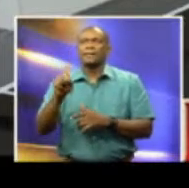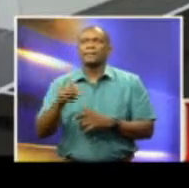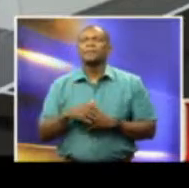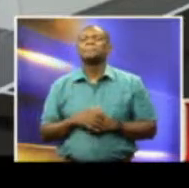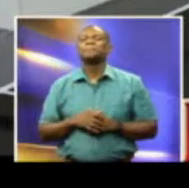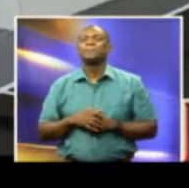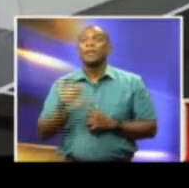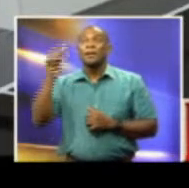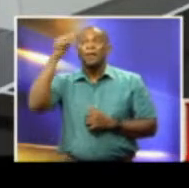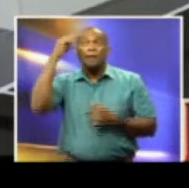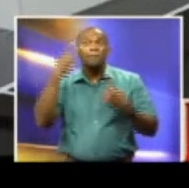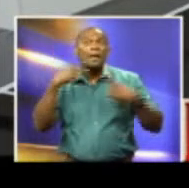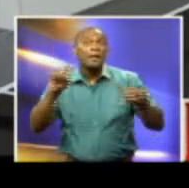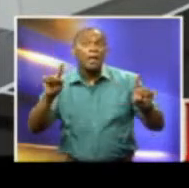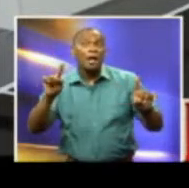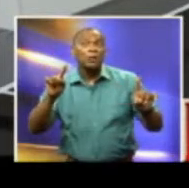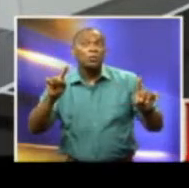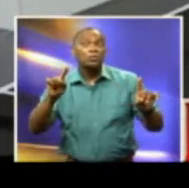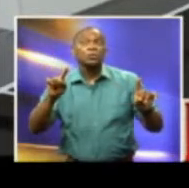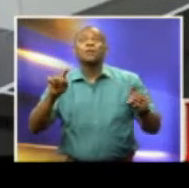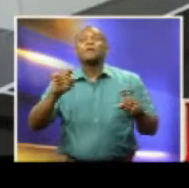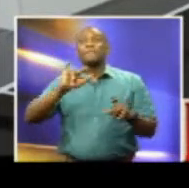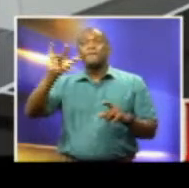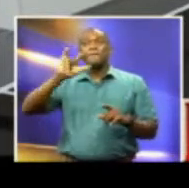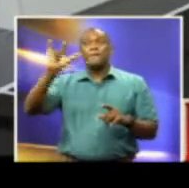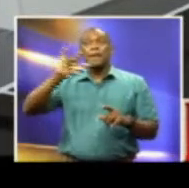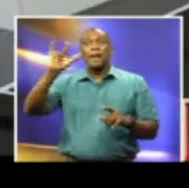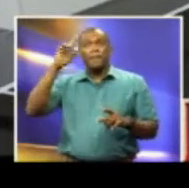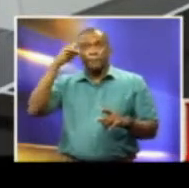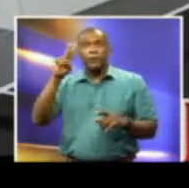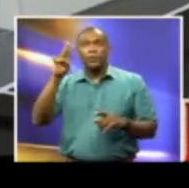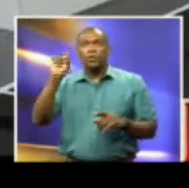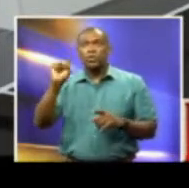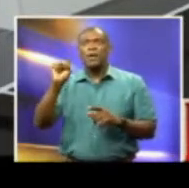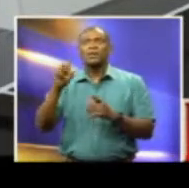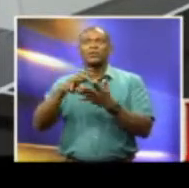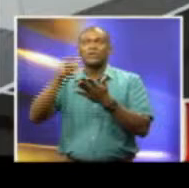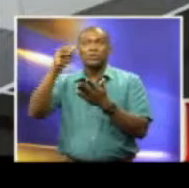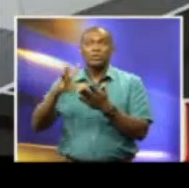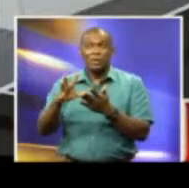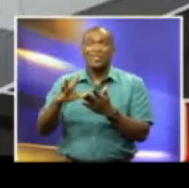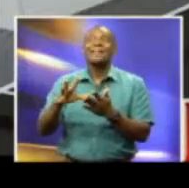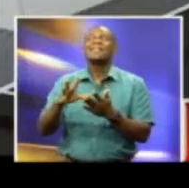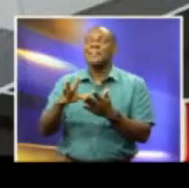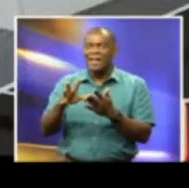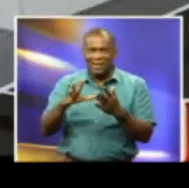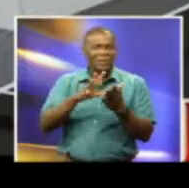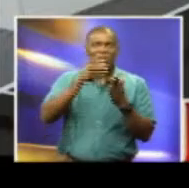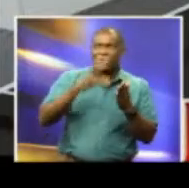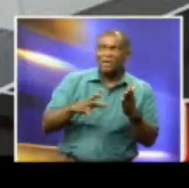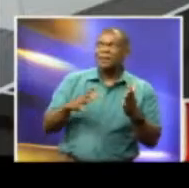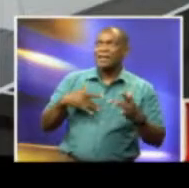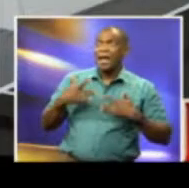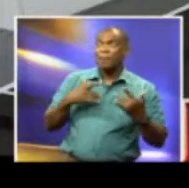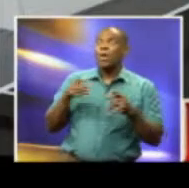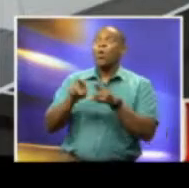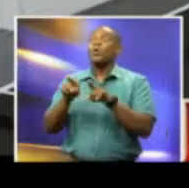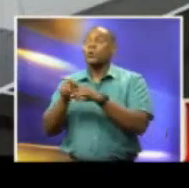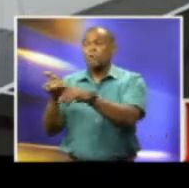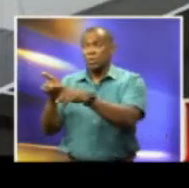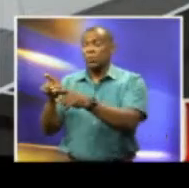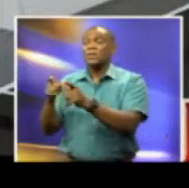And government's announcement of planned flights for U.S.-based students comes as welcoming news to sprinter Shakila Walcott.